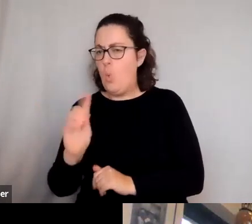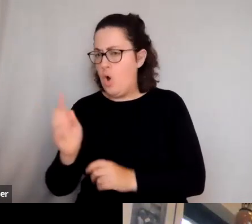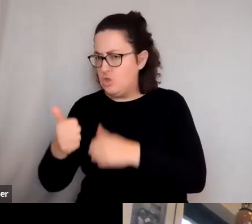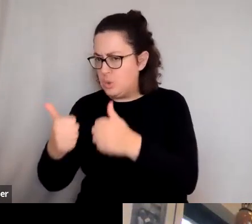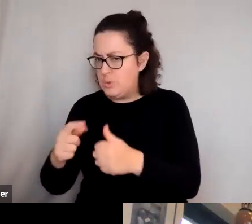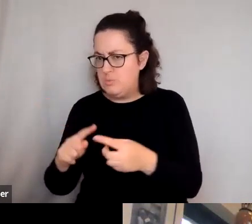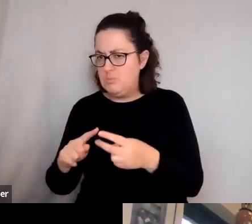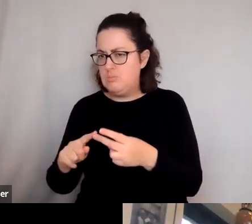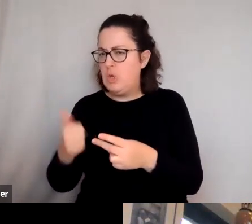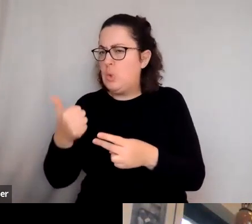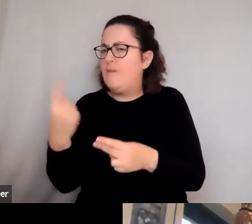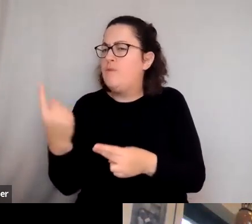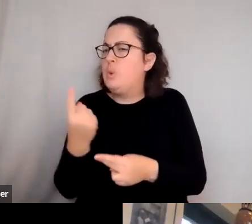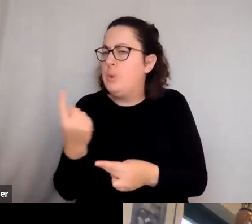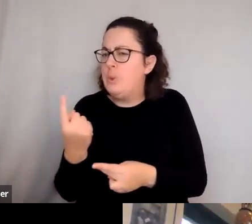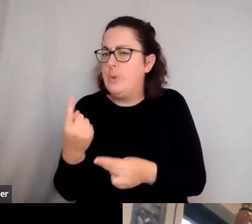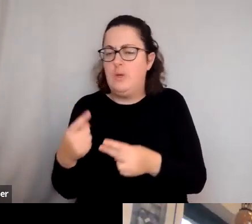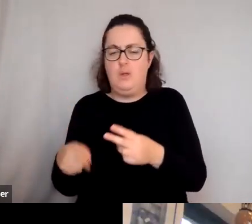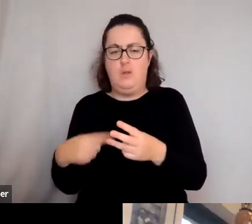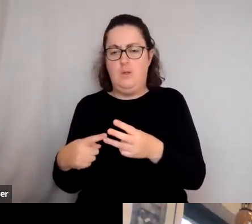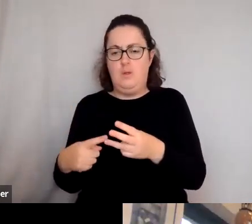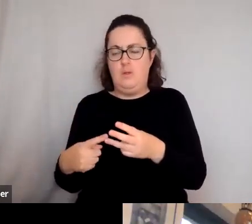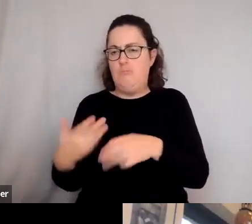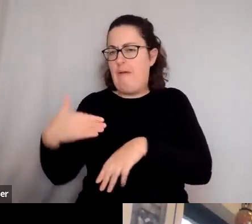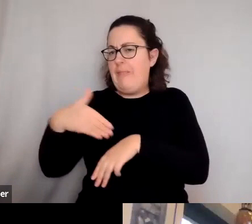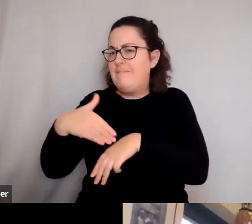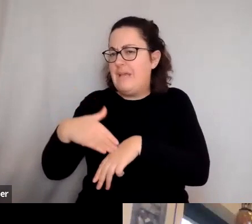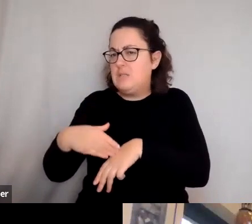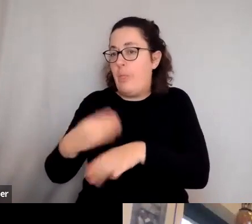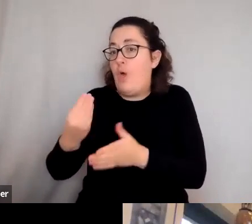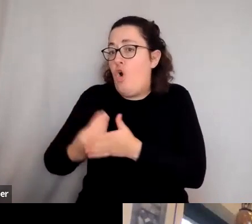um, what the costs of some of the things that we value are.